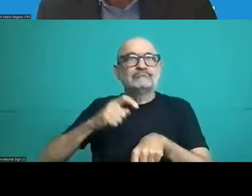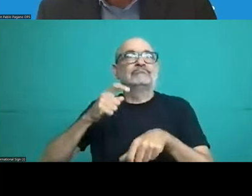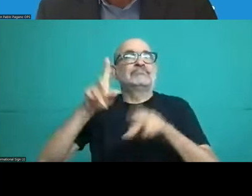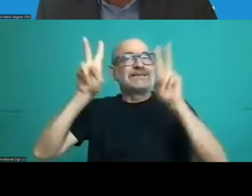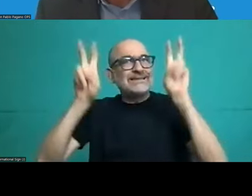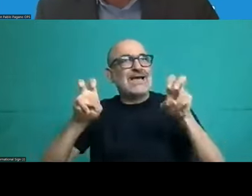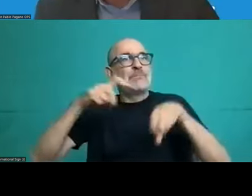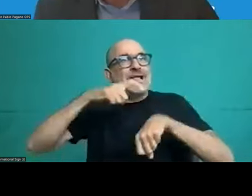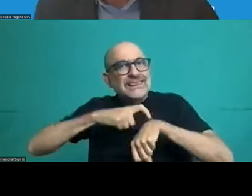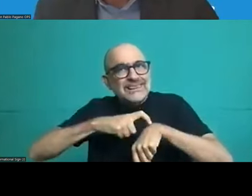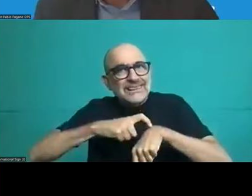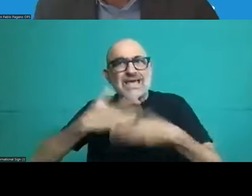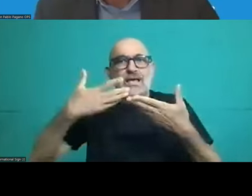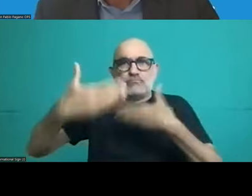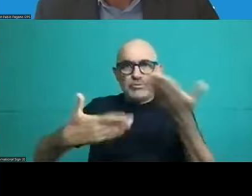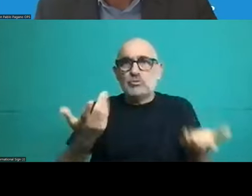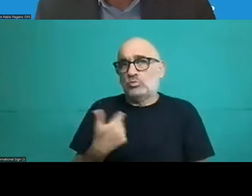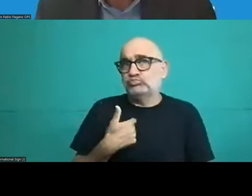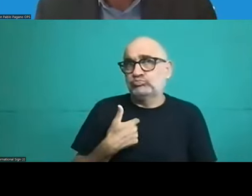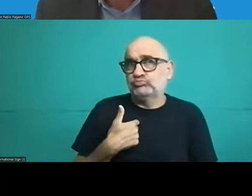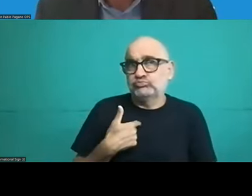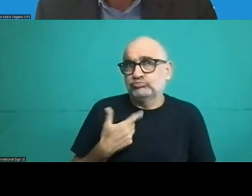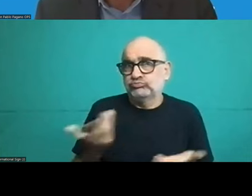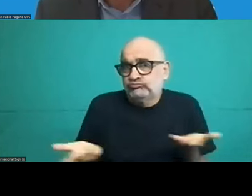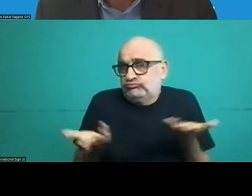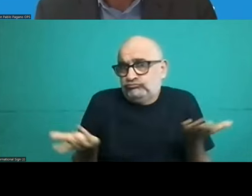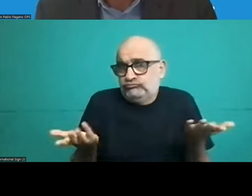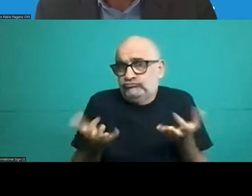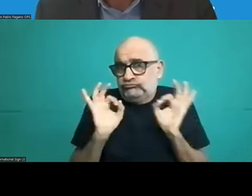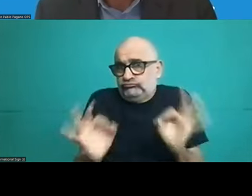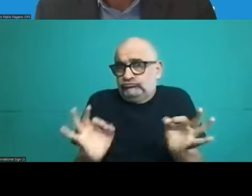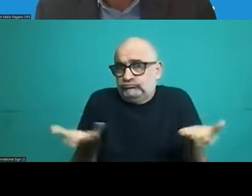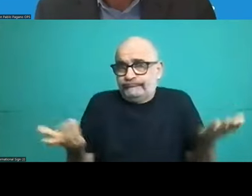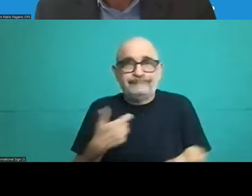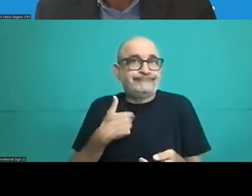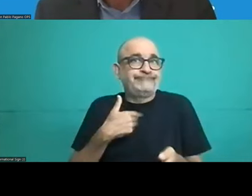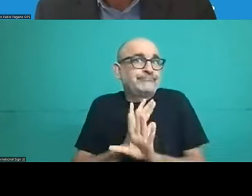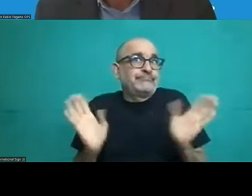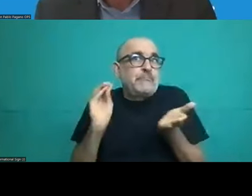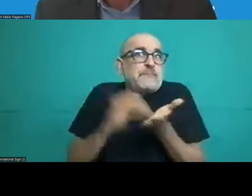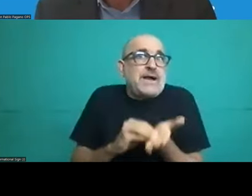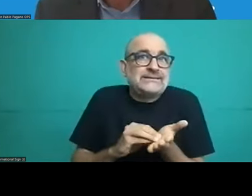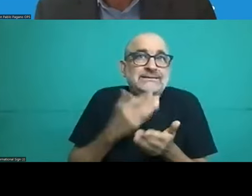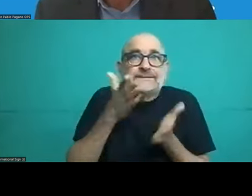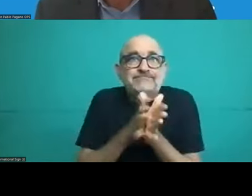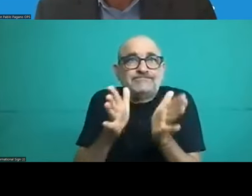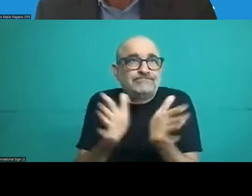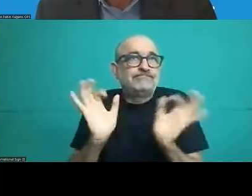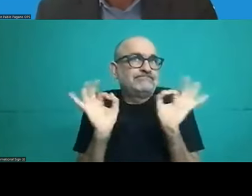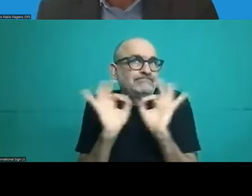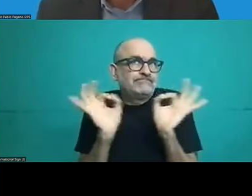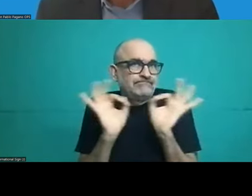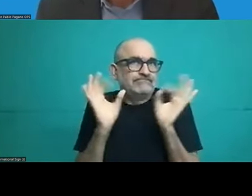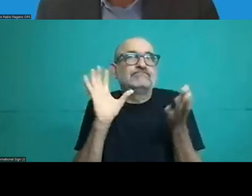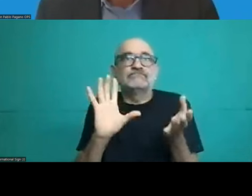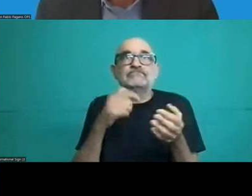problemas de conexión? Nada más aclarar que creo que se trata de la conexión de ustedes en casa quizás. Nosotros estamos escuchando. Thank